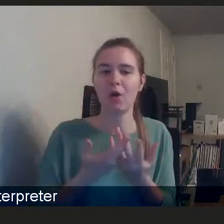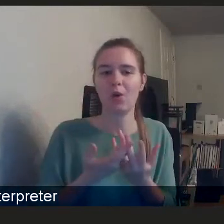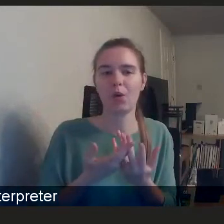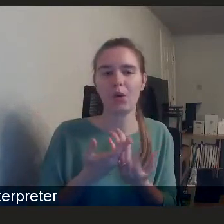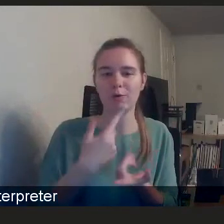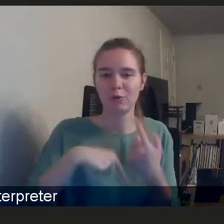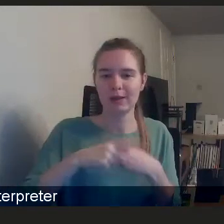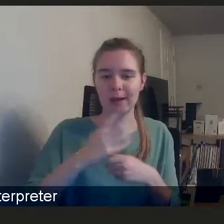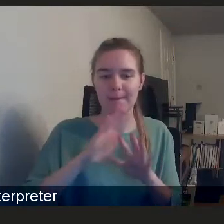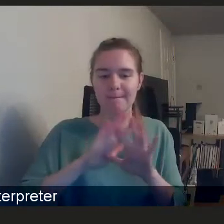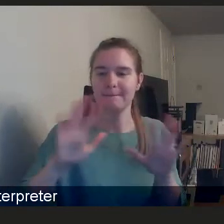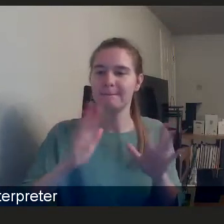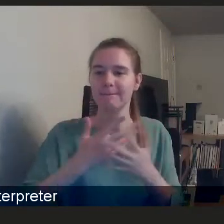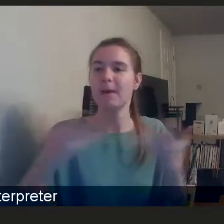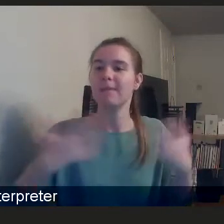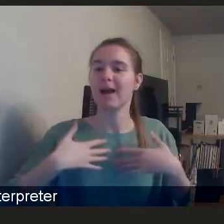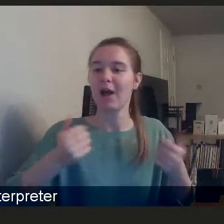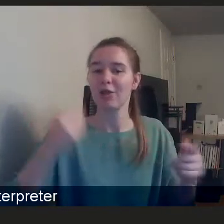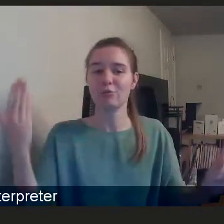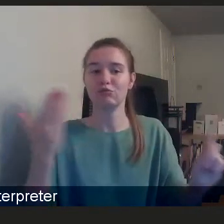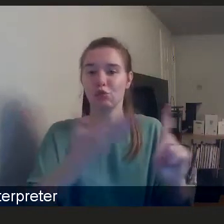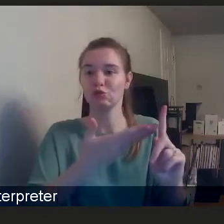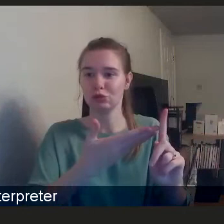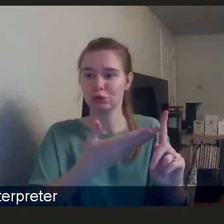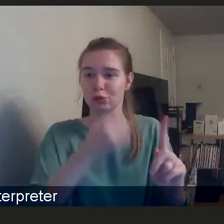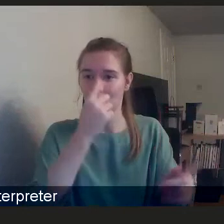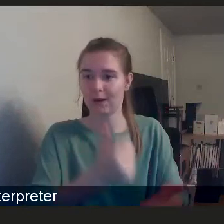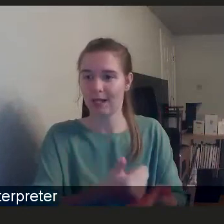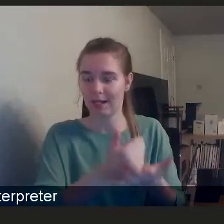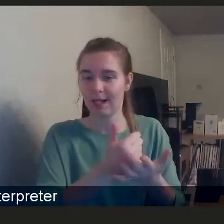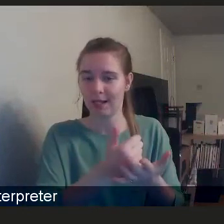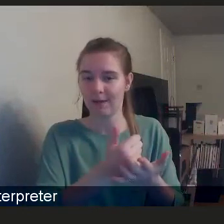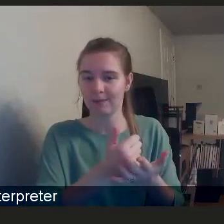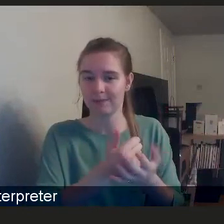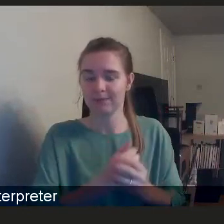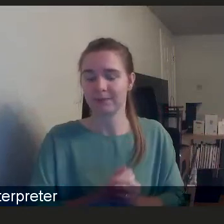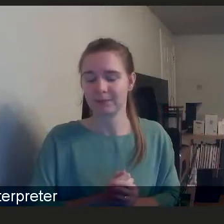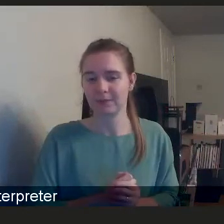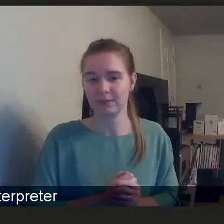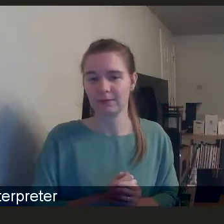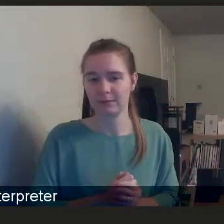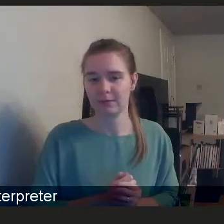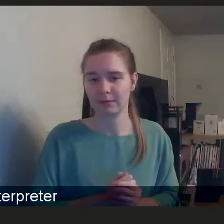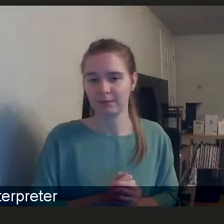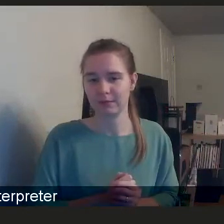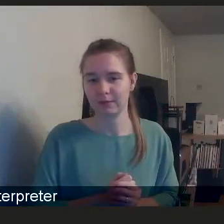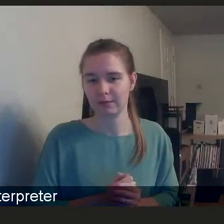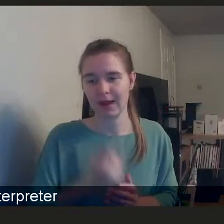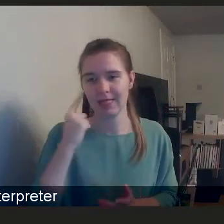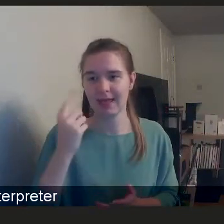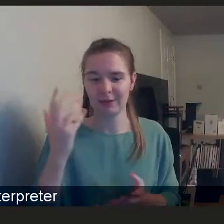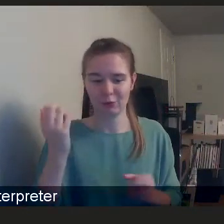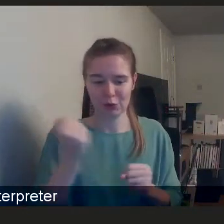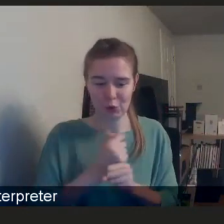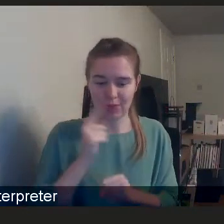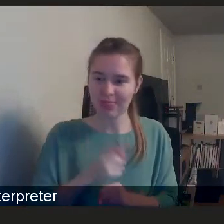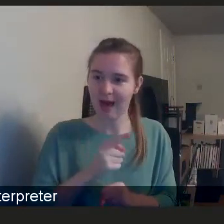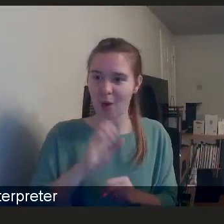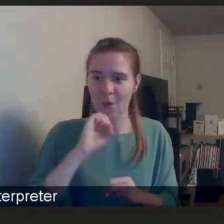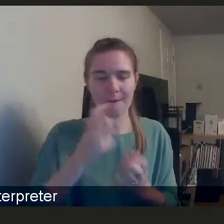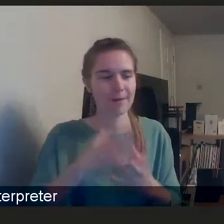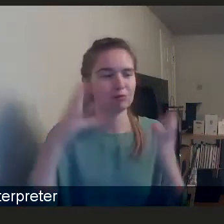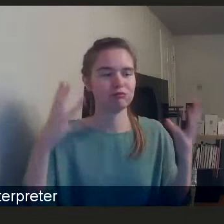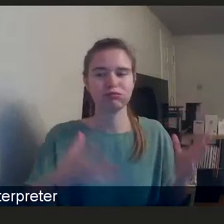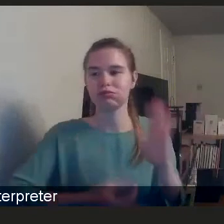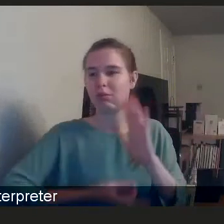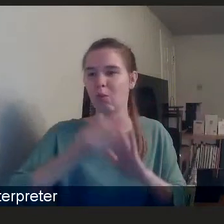take a public health approach. And I think the gains of doing so, uh, would be huge. I think it would be the biggest step